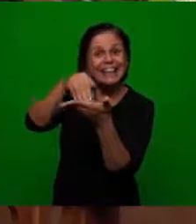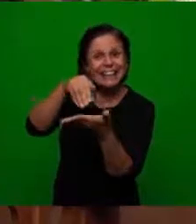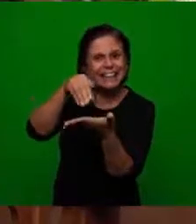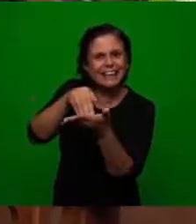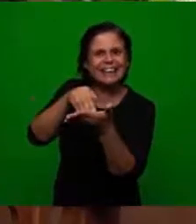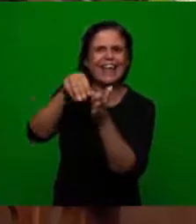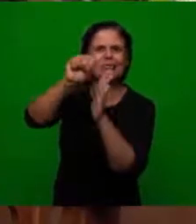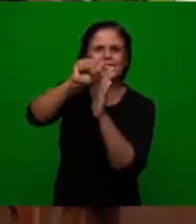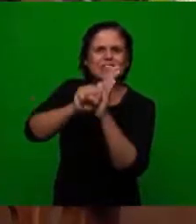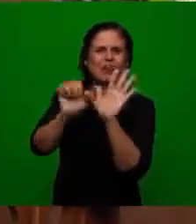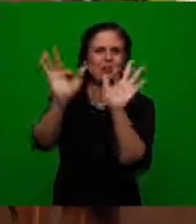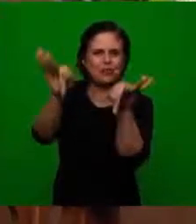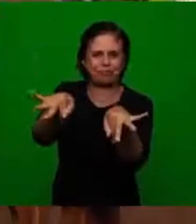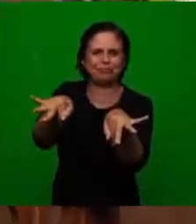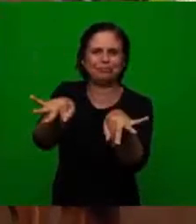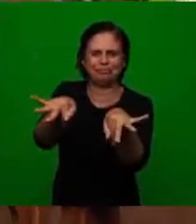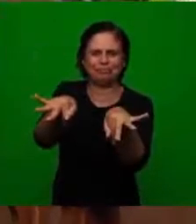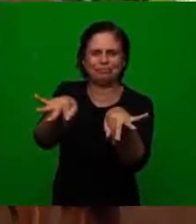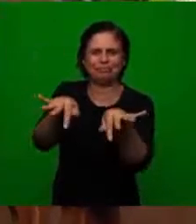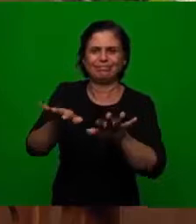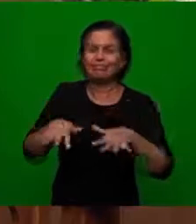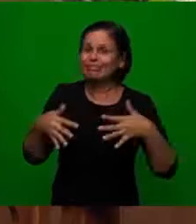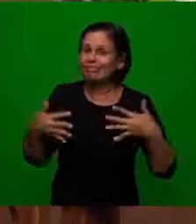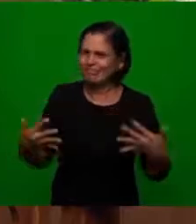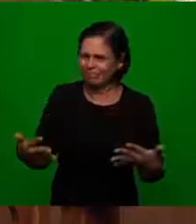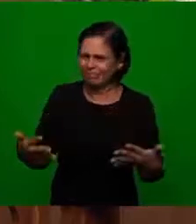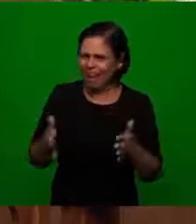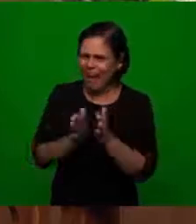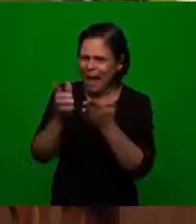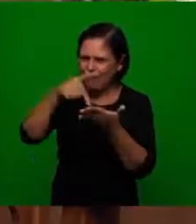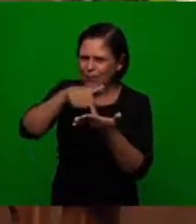until the finish of the times